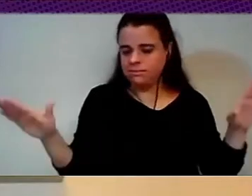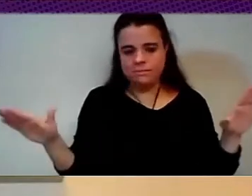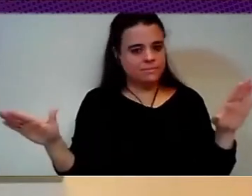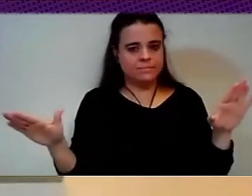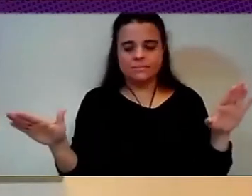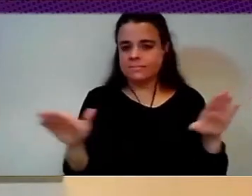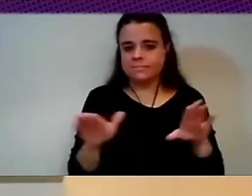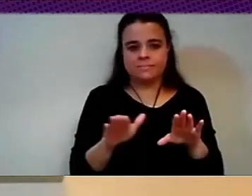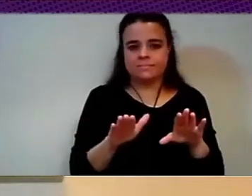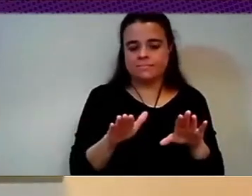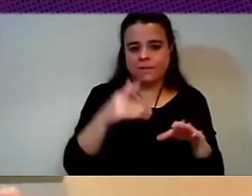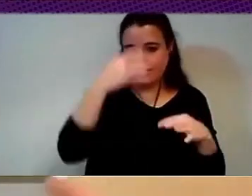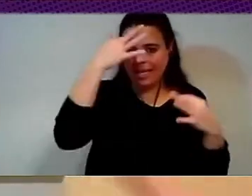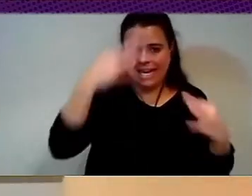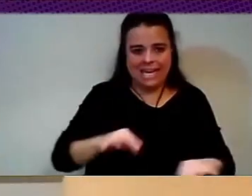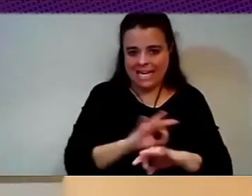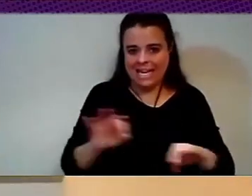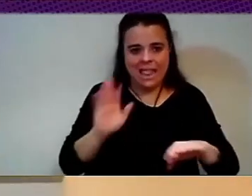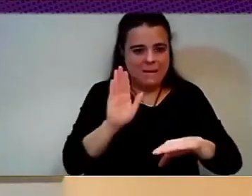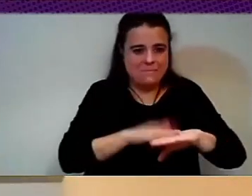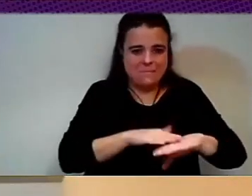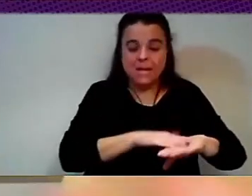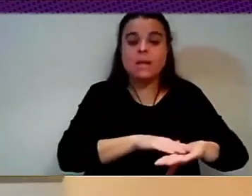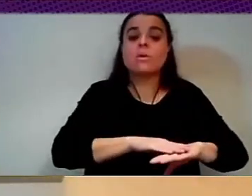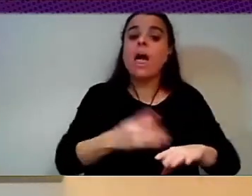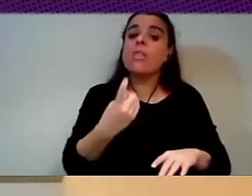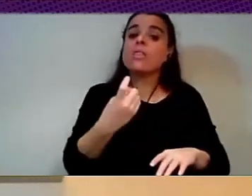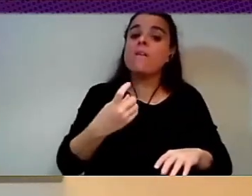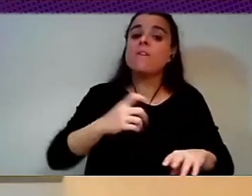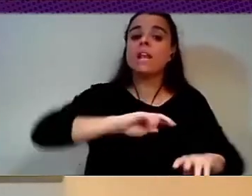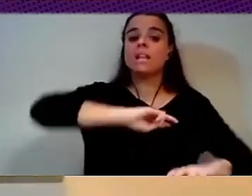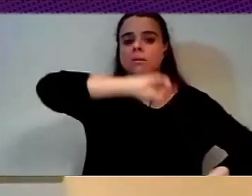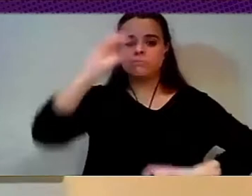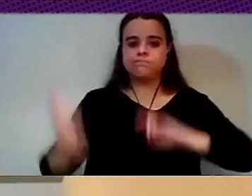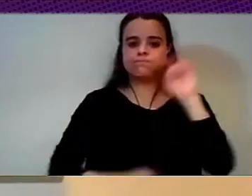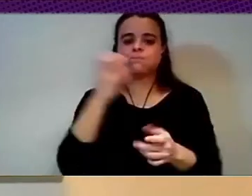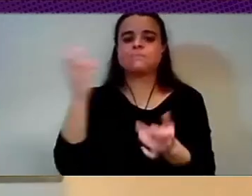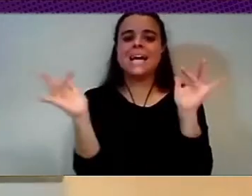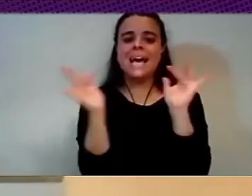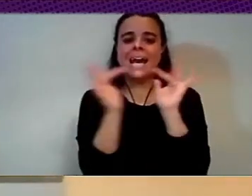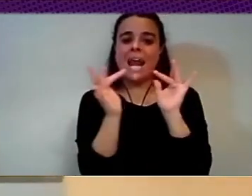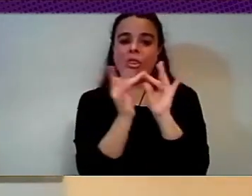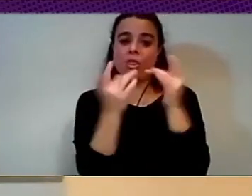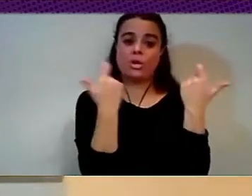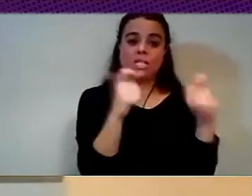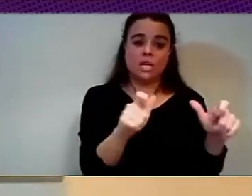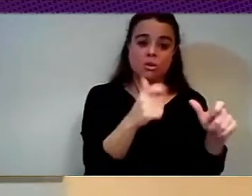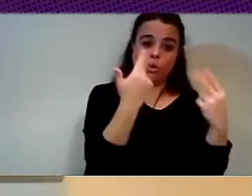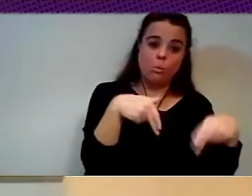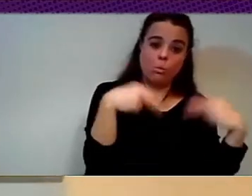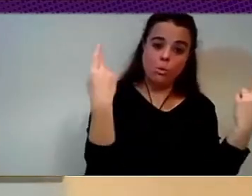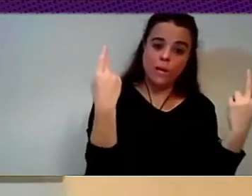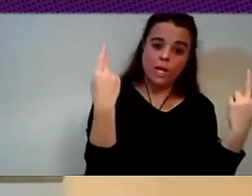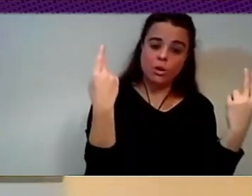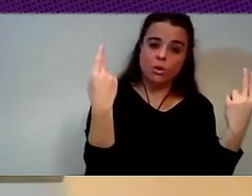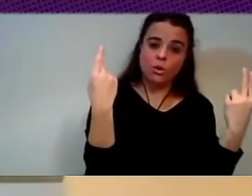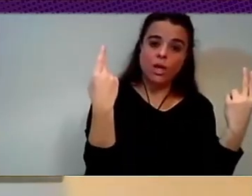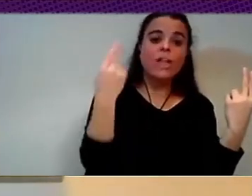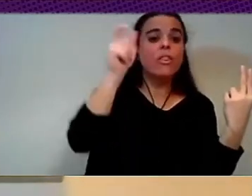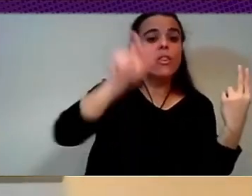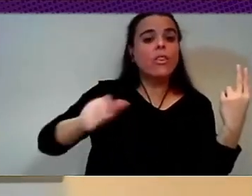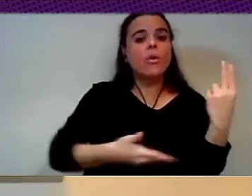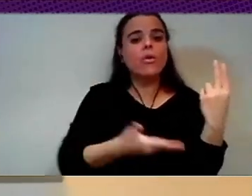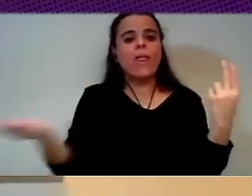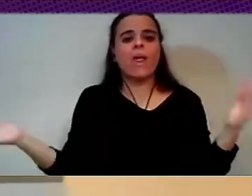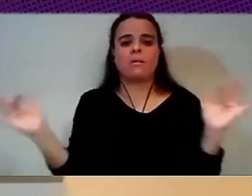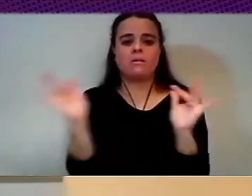relationship between the public sector and the citizens, and making sure that we could change politics